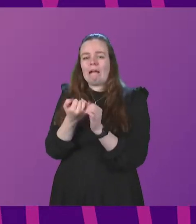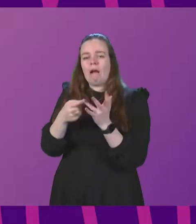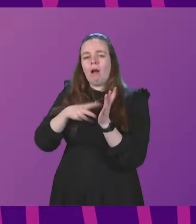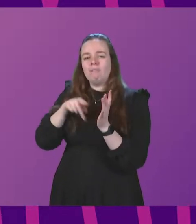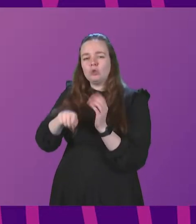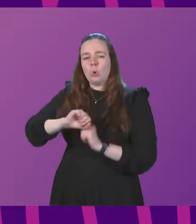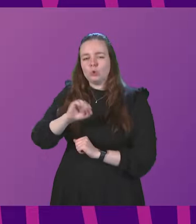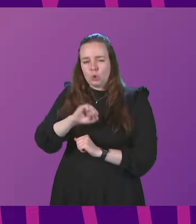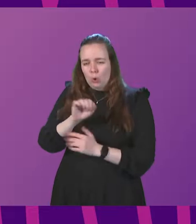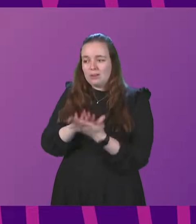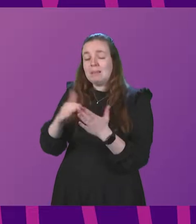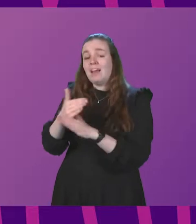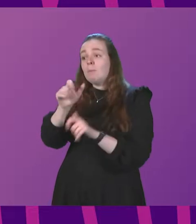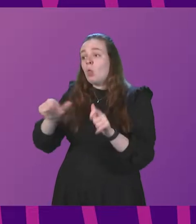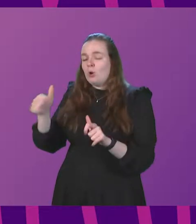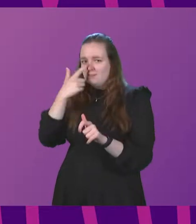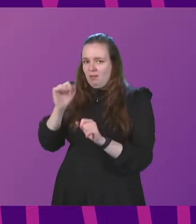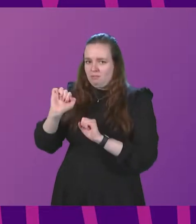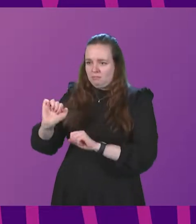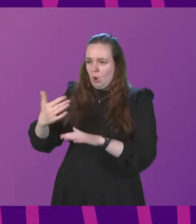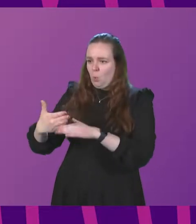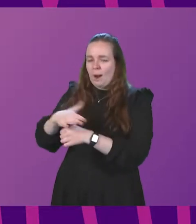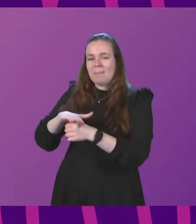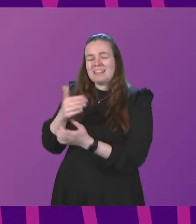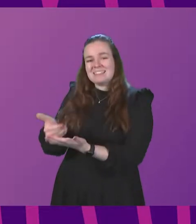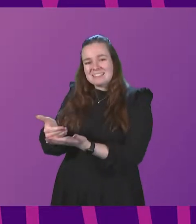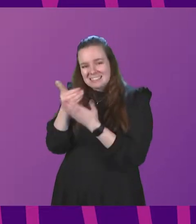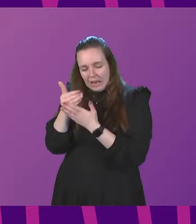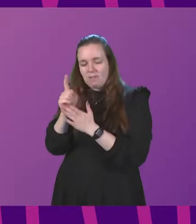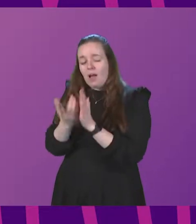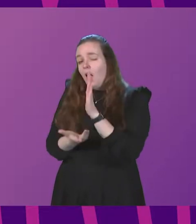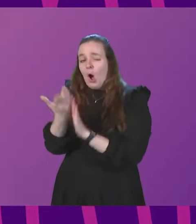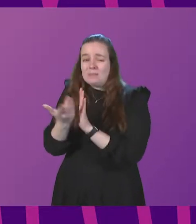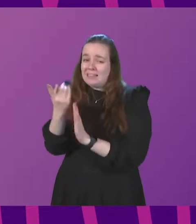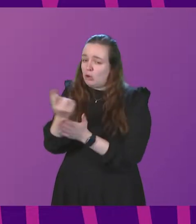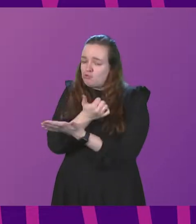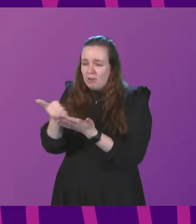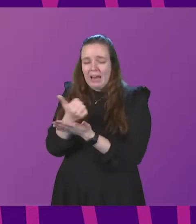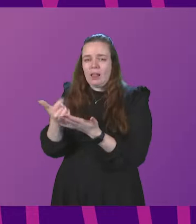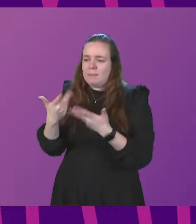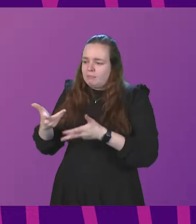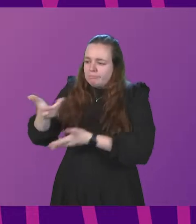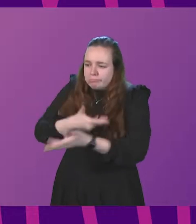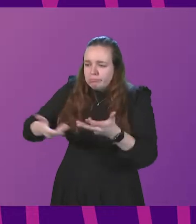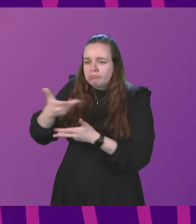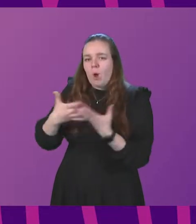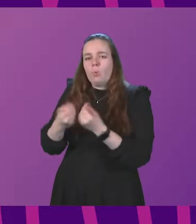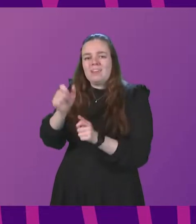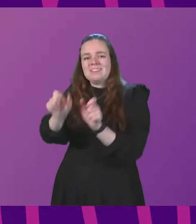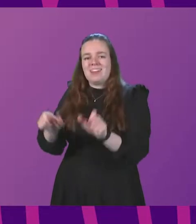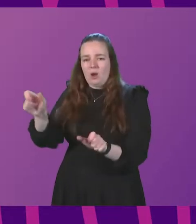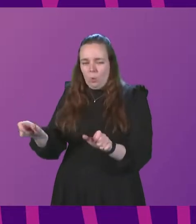help employers make their workplaces safer. That is updated regularly in consultation with stakeholders.